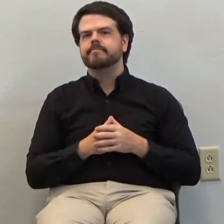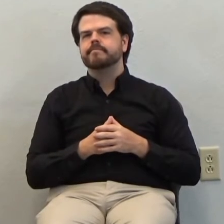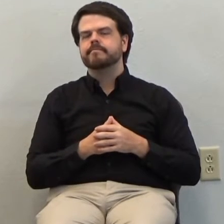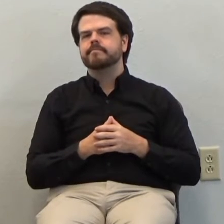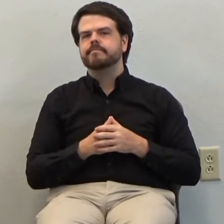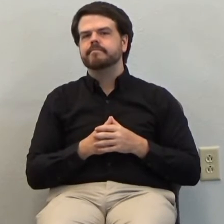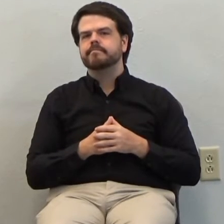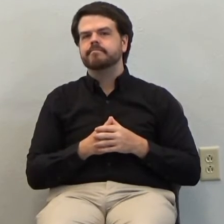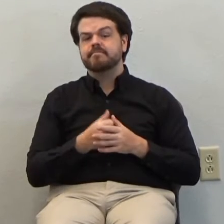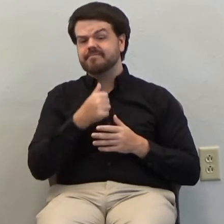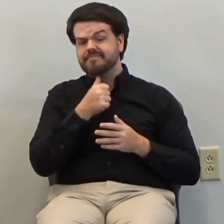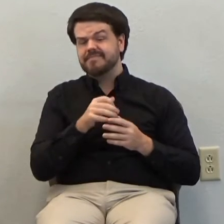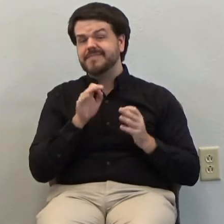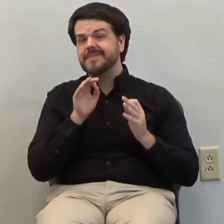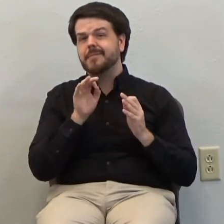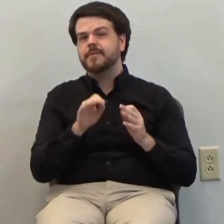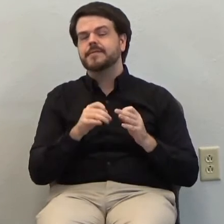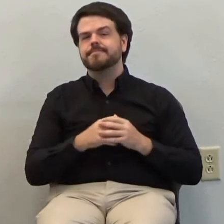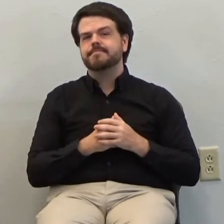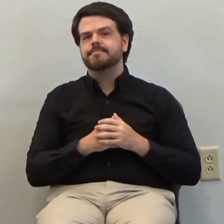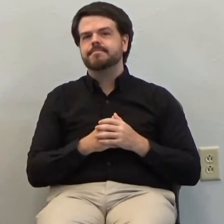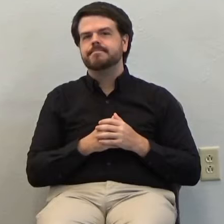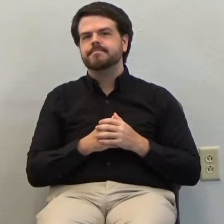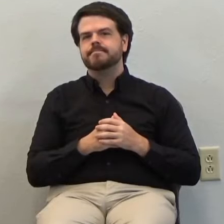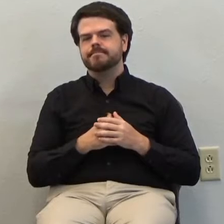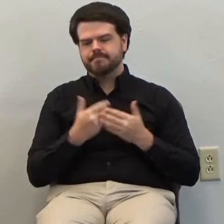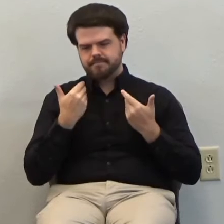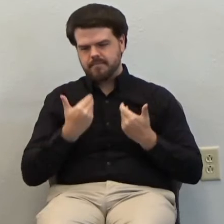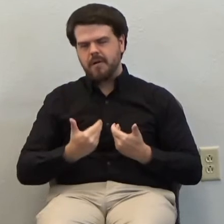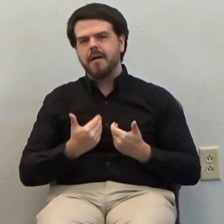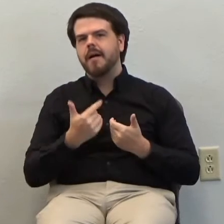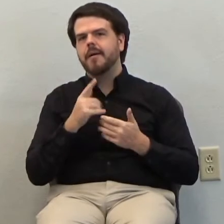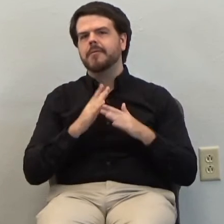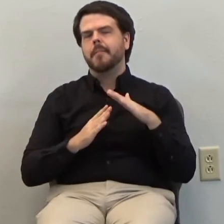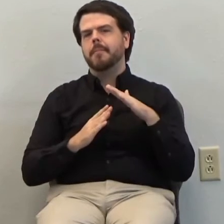It's not perfect but I'm a good master.